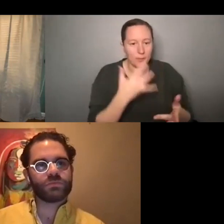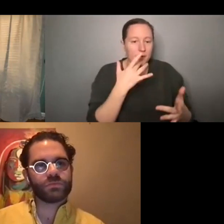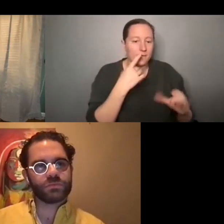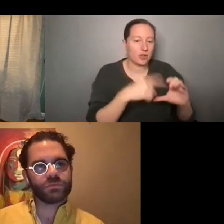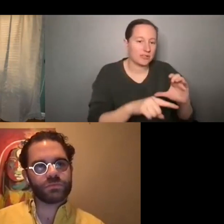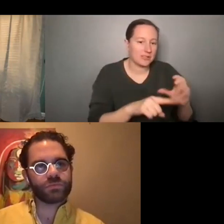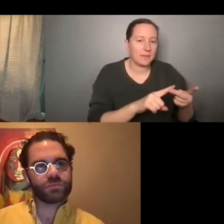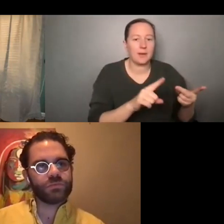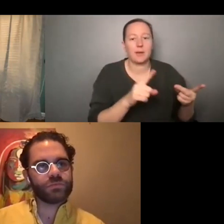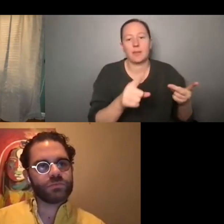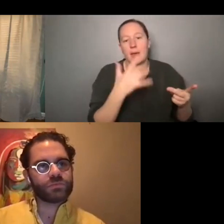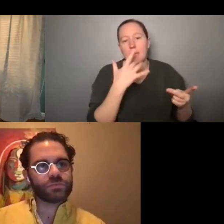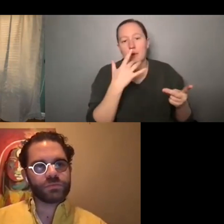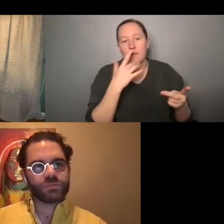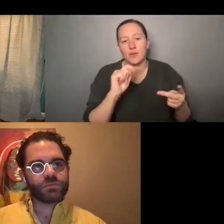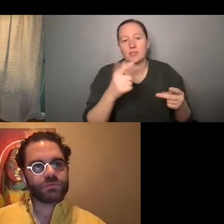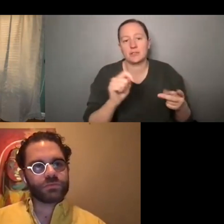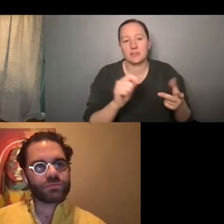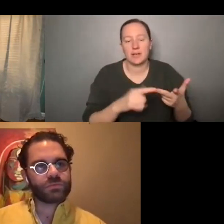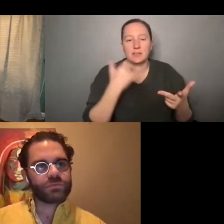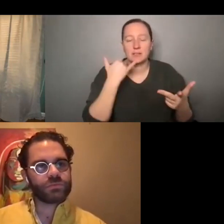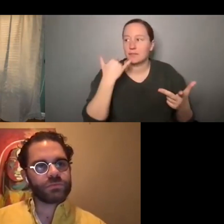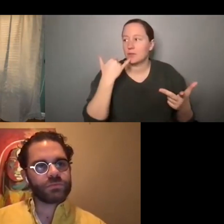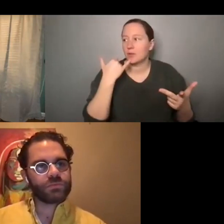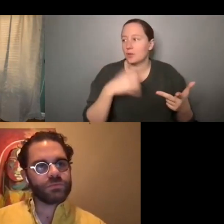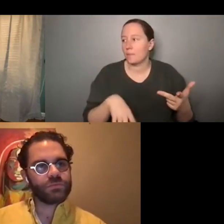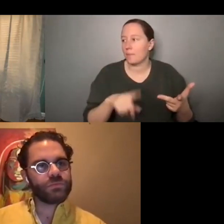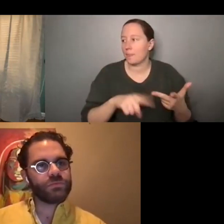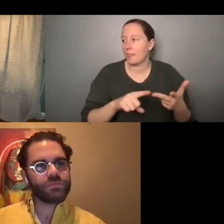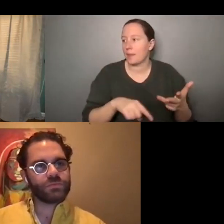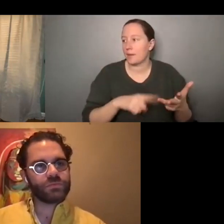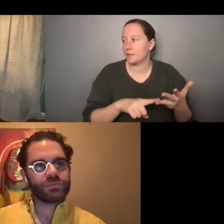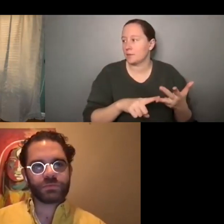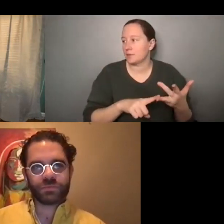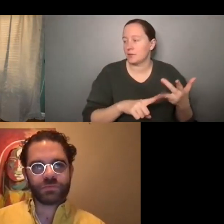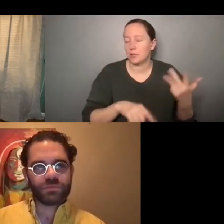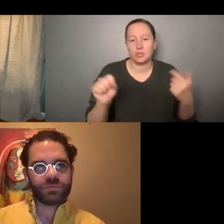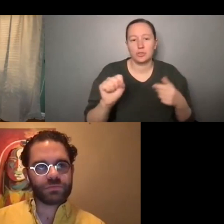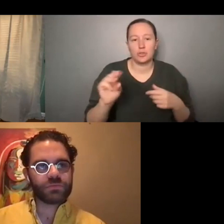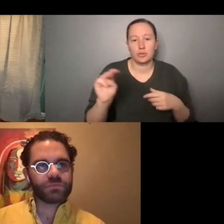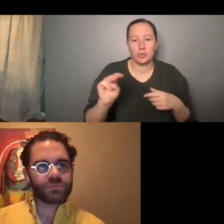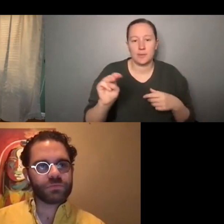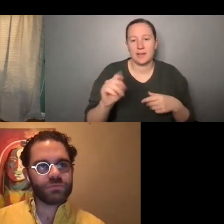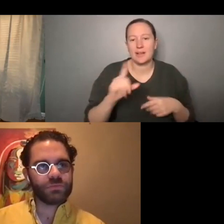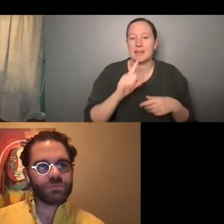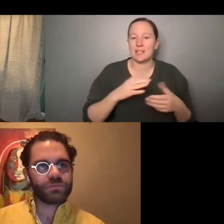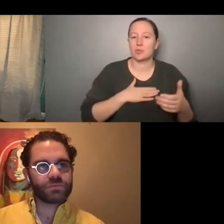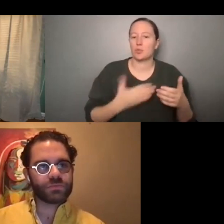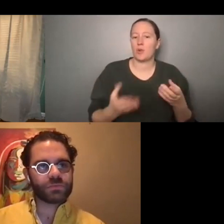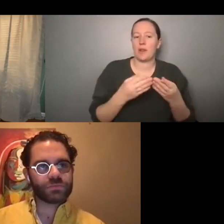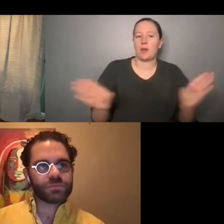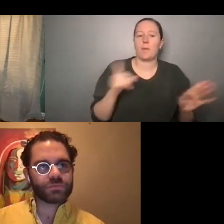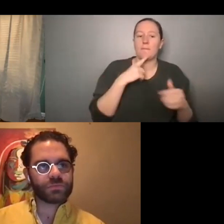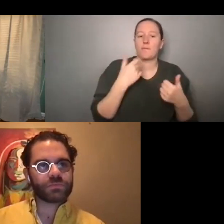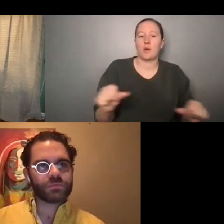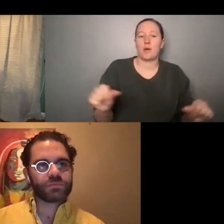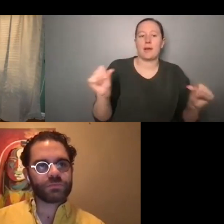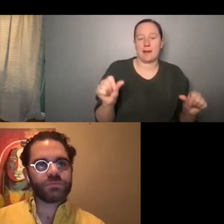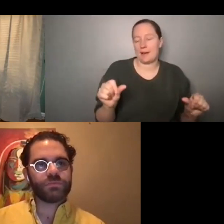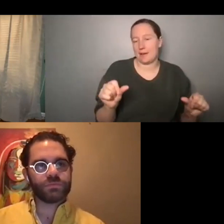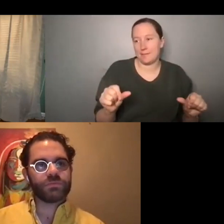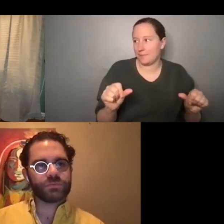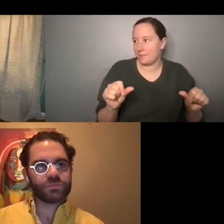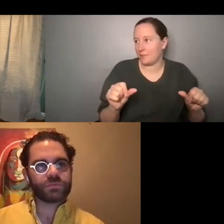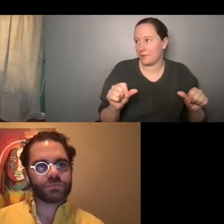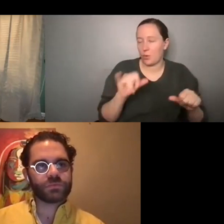person prefers texts or phone calls, this person likes social media, and this person is open to anything. And I think that can be a really helpful way to, you know,